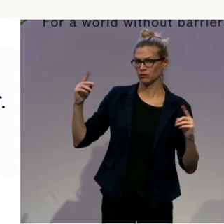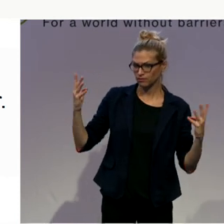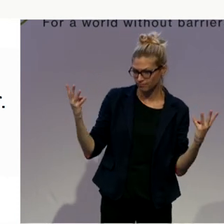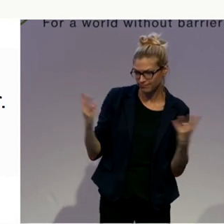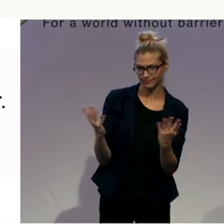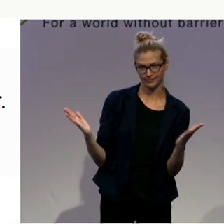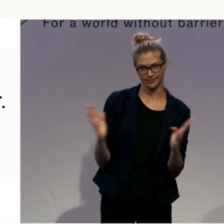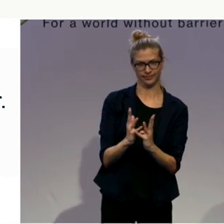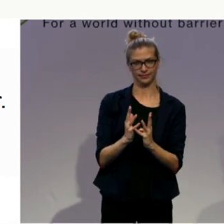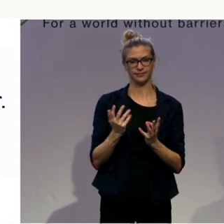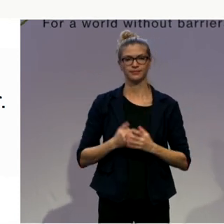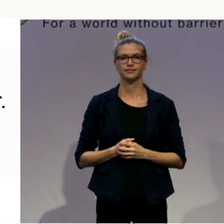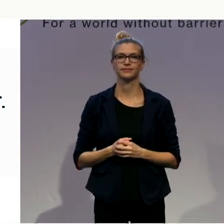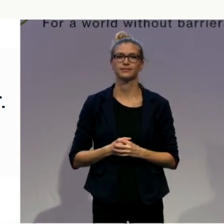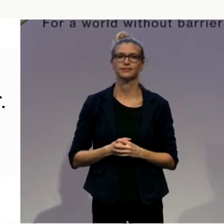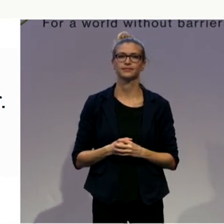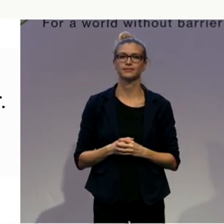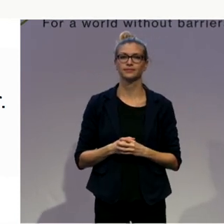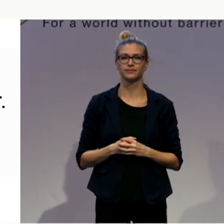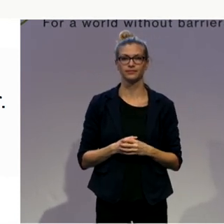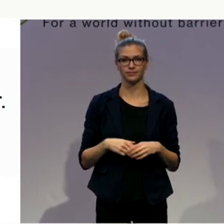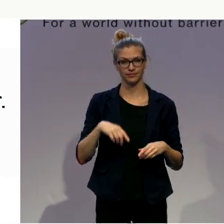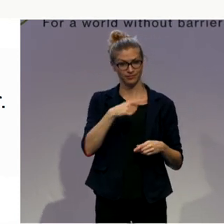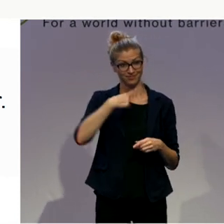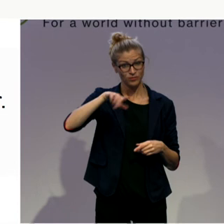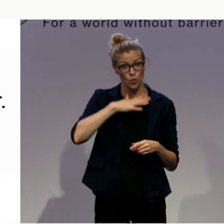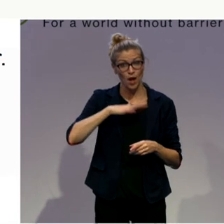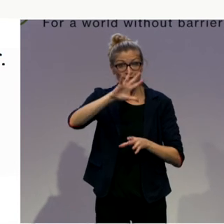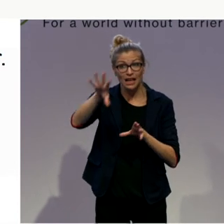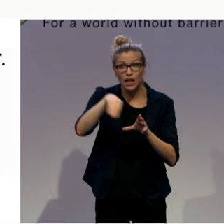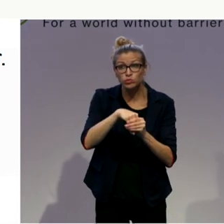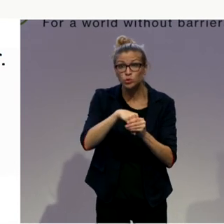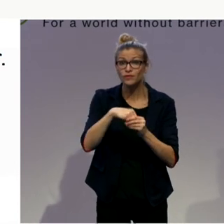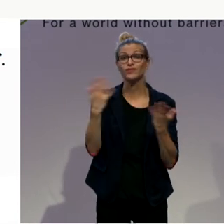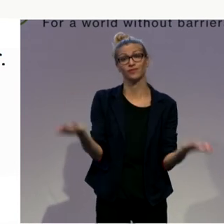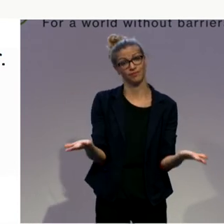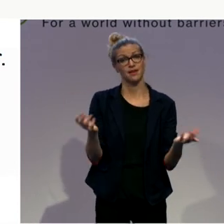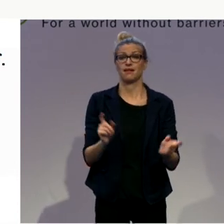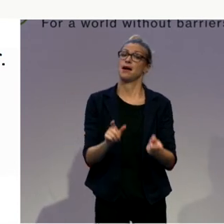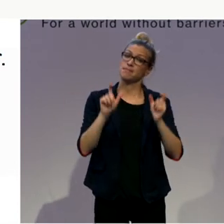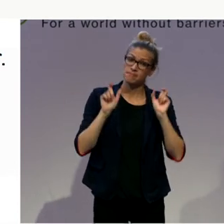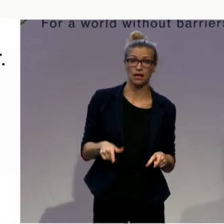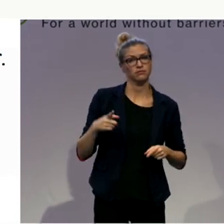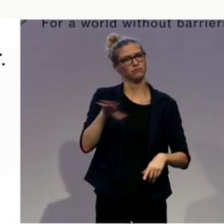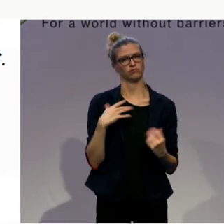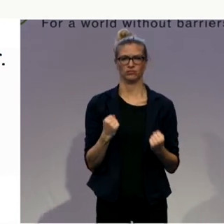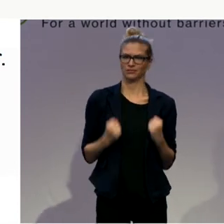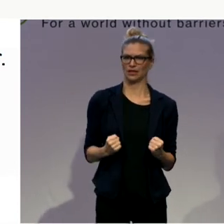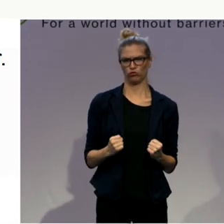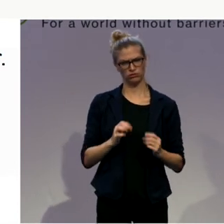If we want an inclusive society, we need to ensure that people with